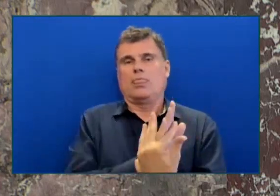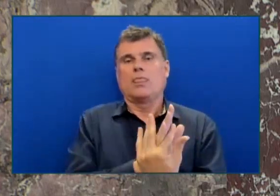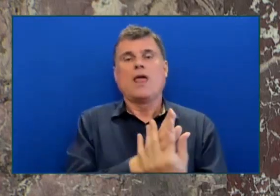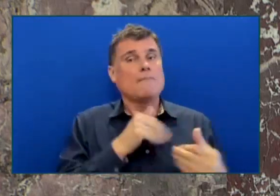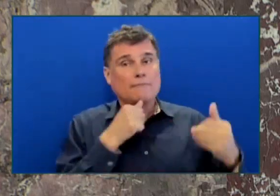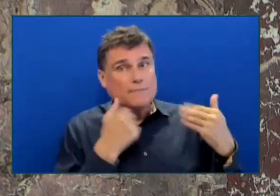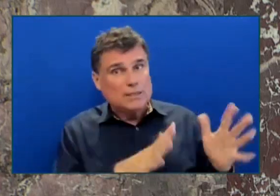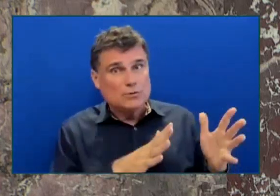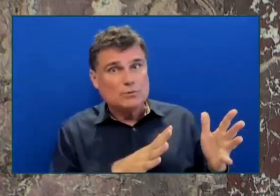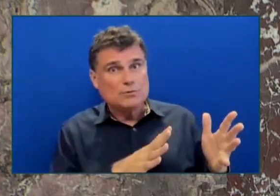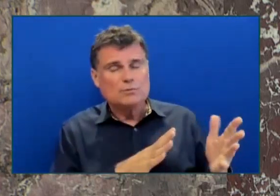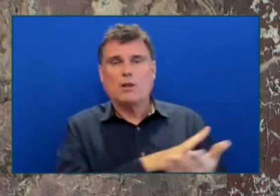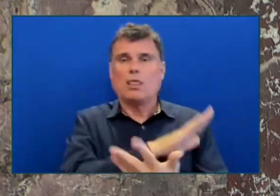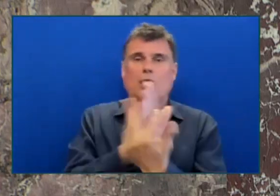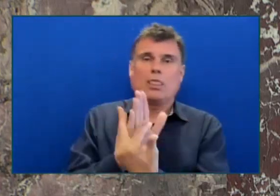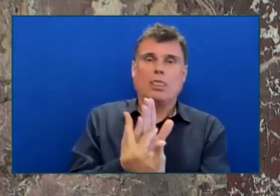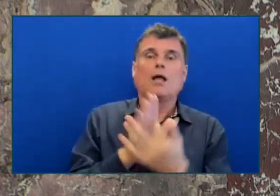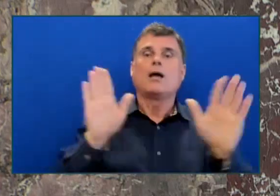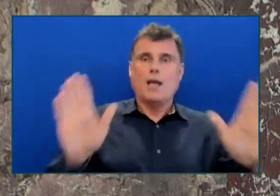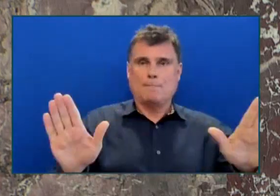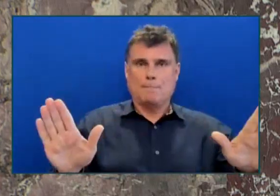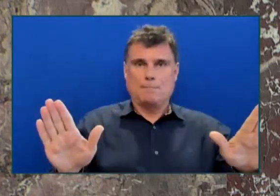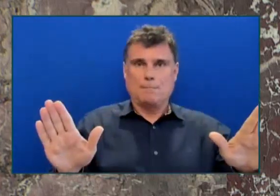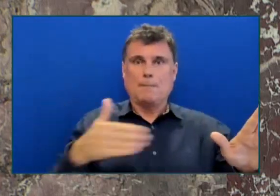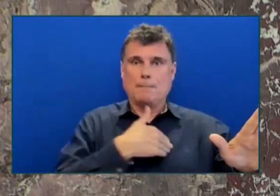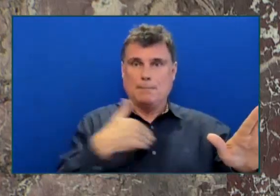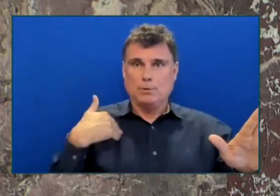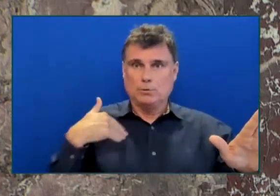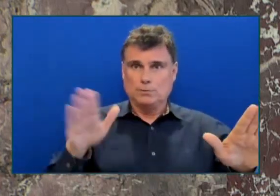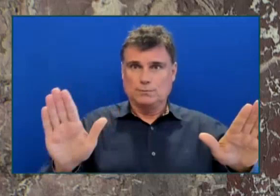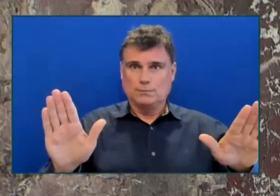Having stood on the sidewalk Well